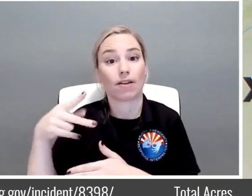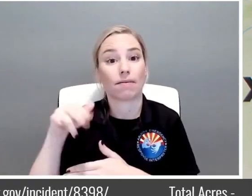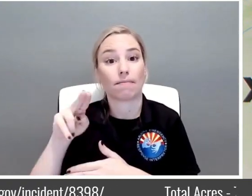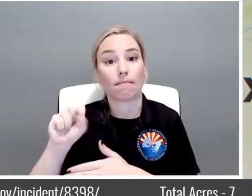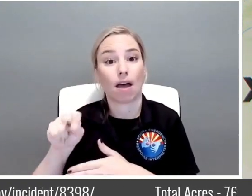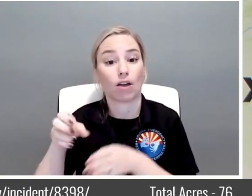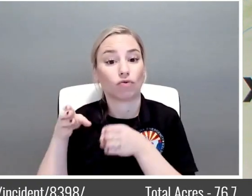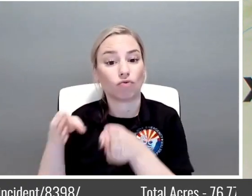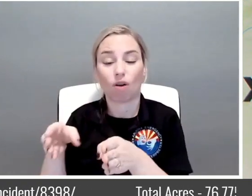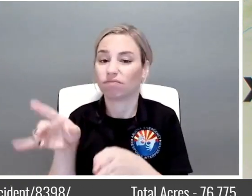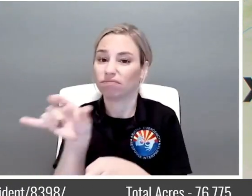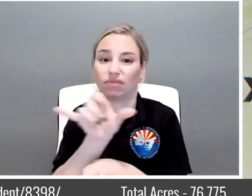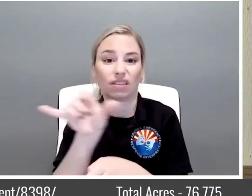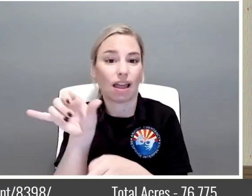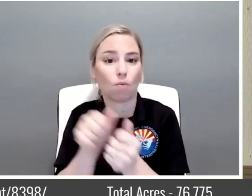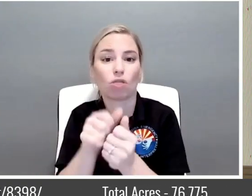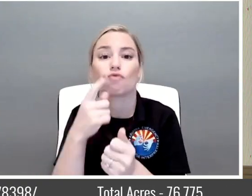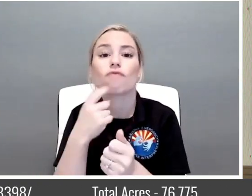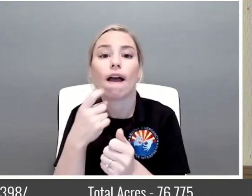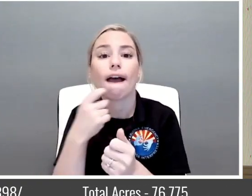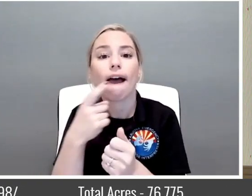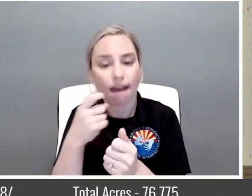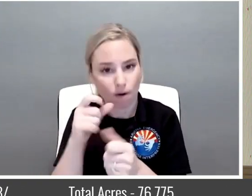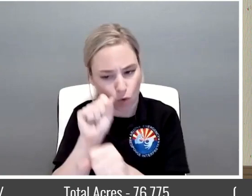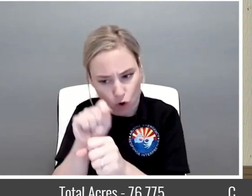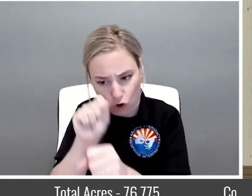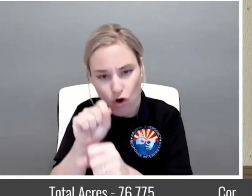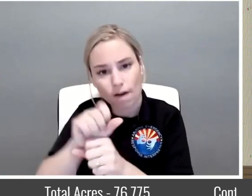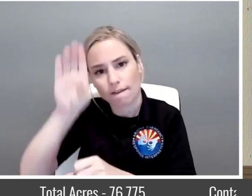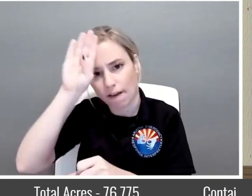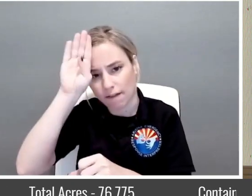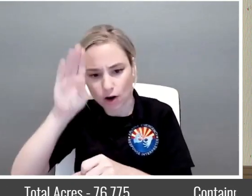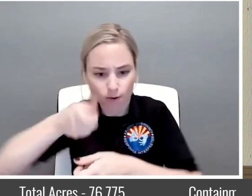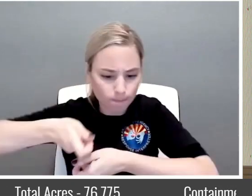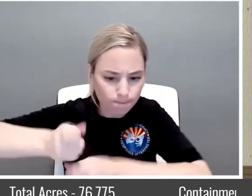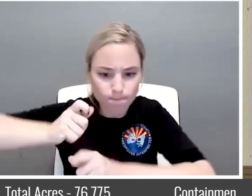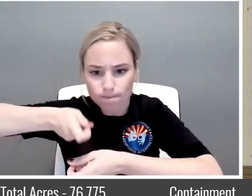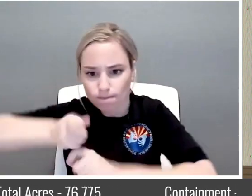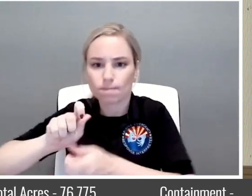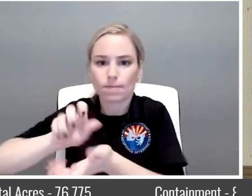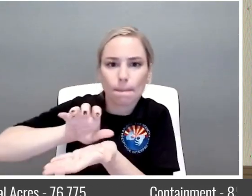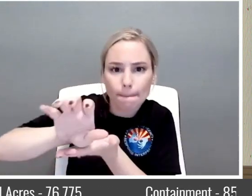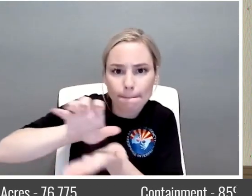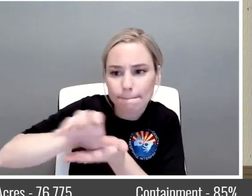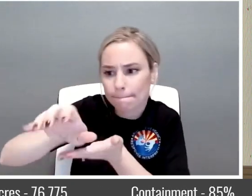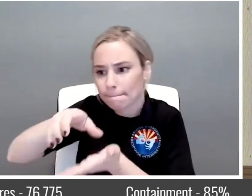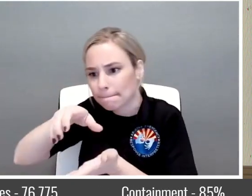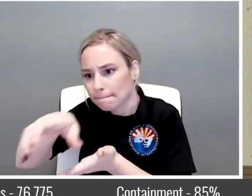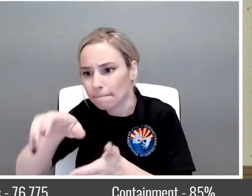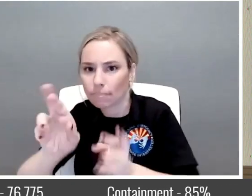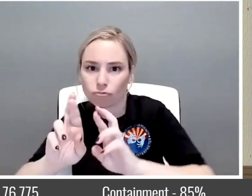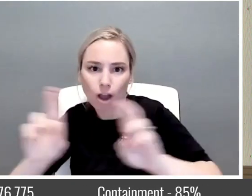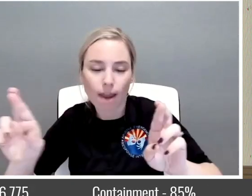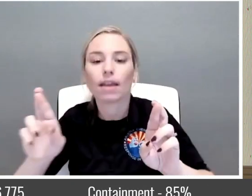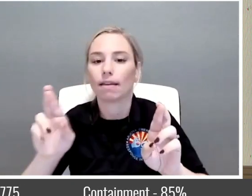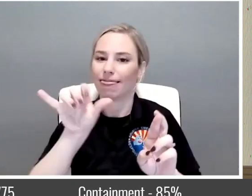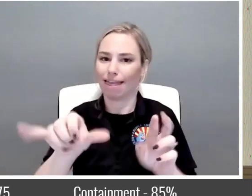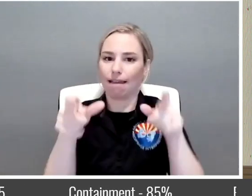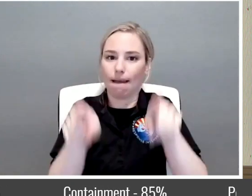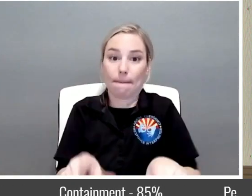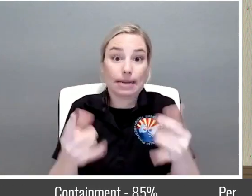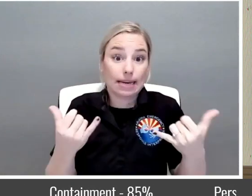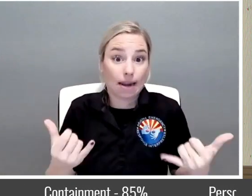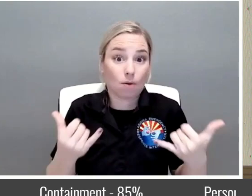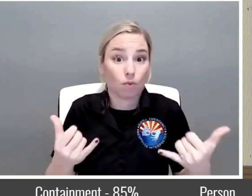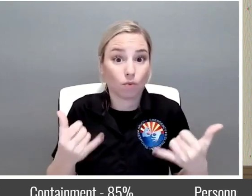this open line in here. Crews are still in there. They're still trying to go direct and they're completing those missions as we speak in these areas